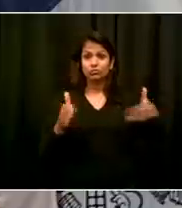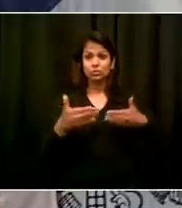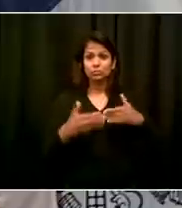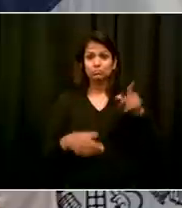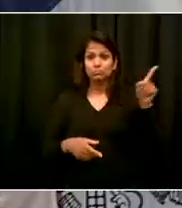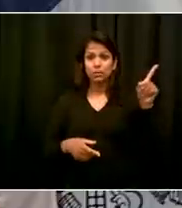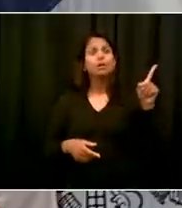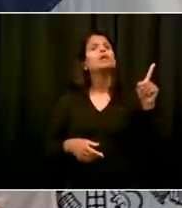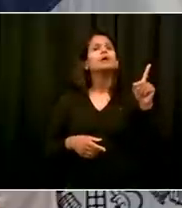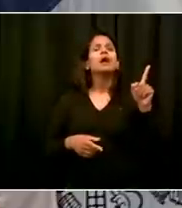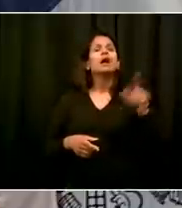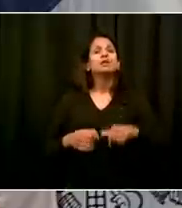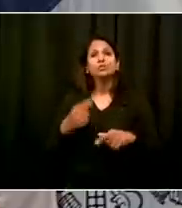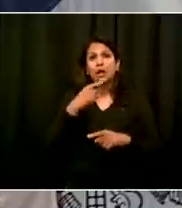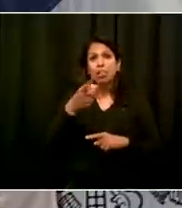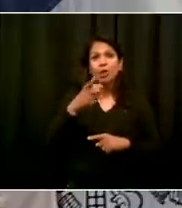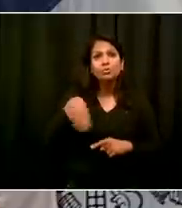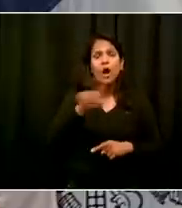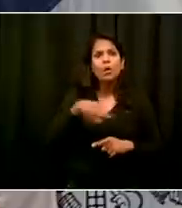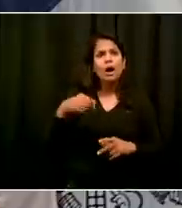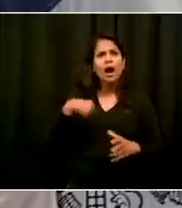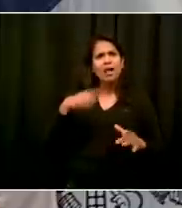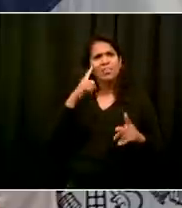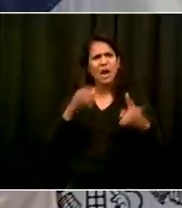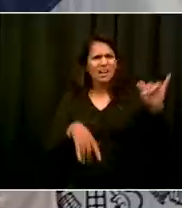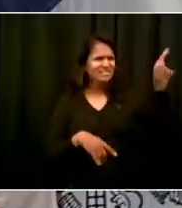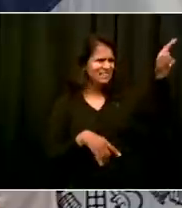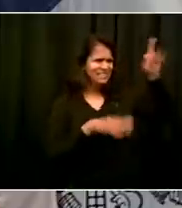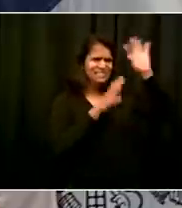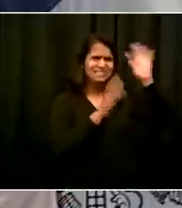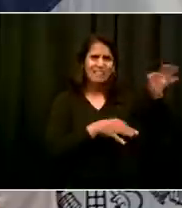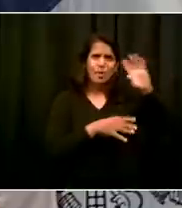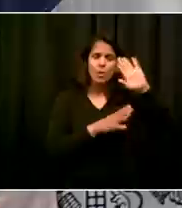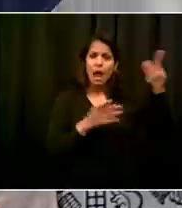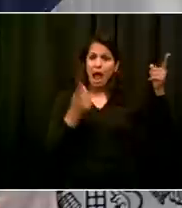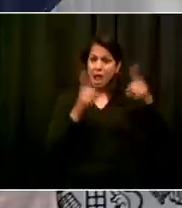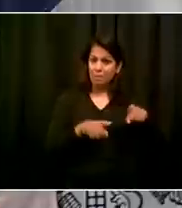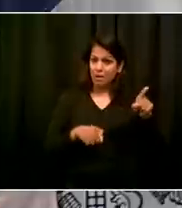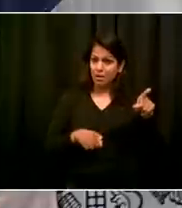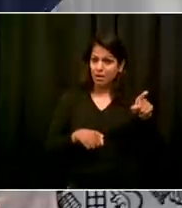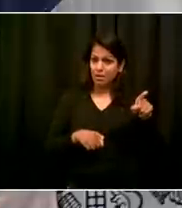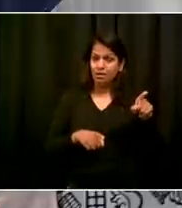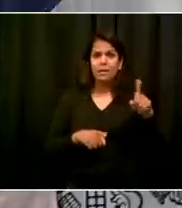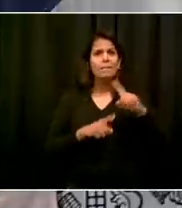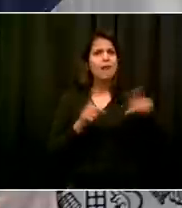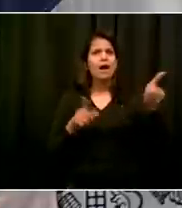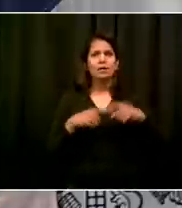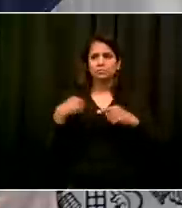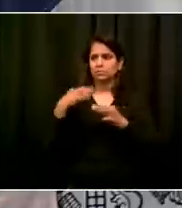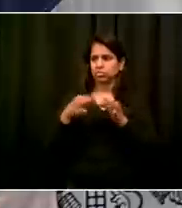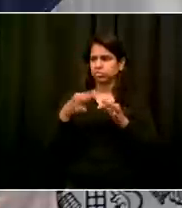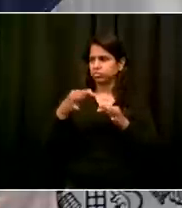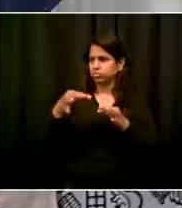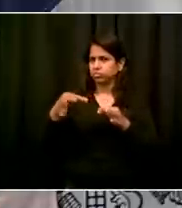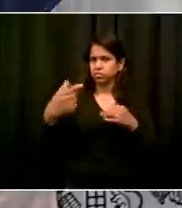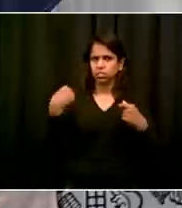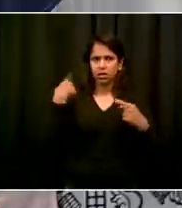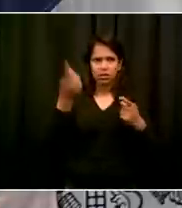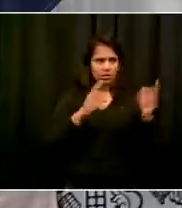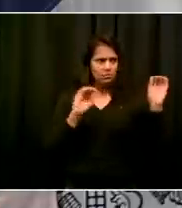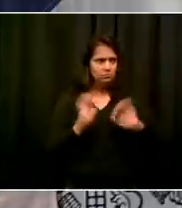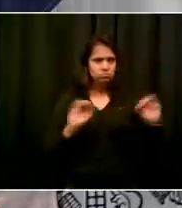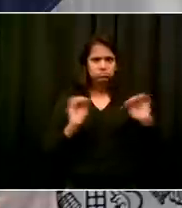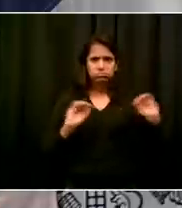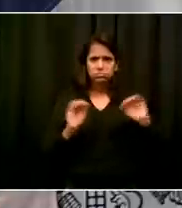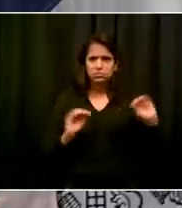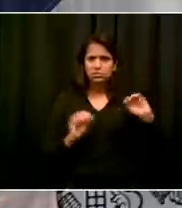I have more recently felt it was essentially not a given until next year. Now in the last, you know, 48, 72 hours, suddenly